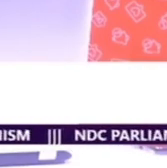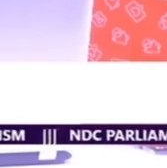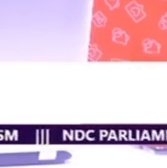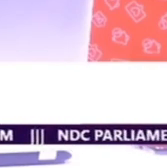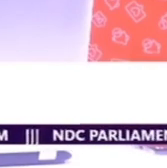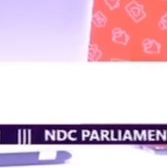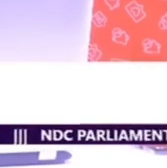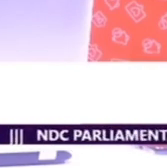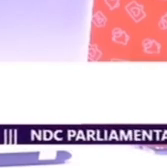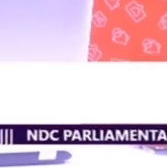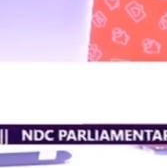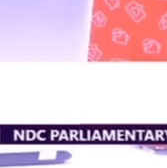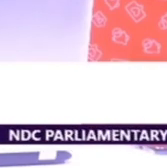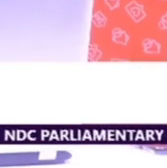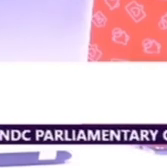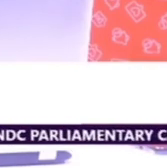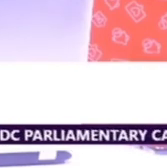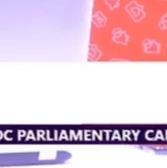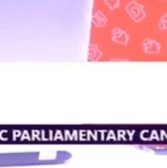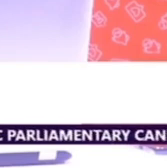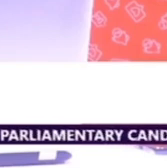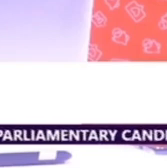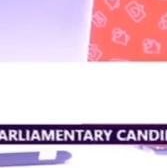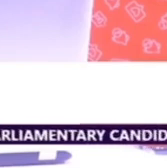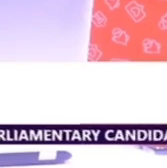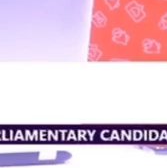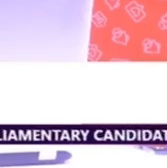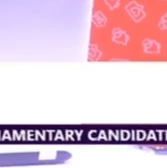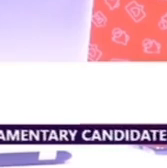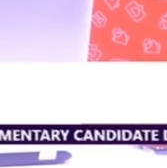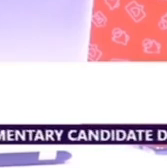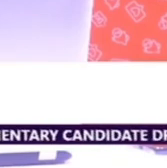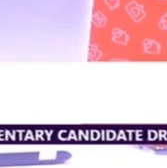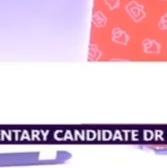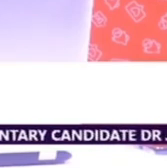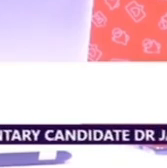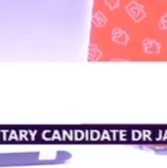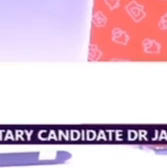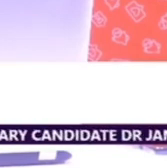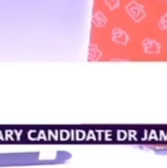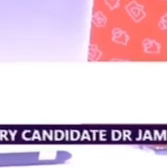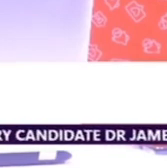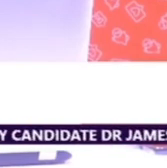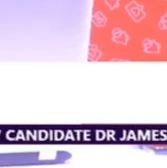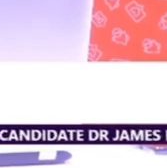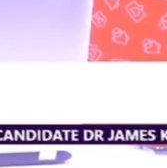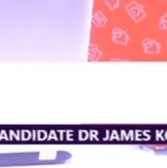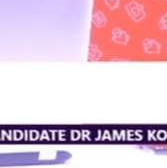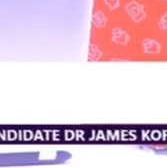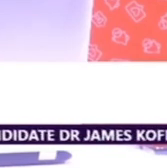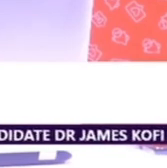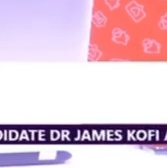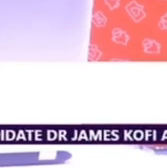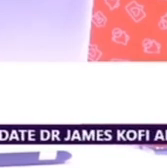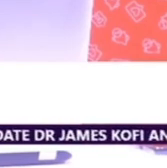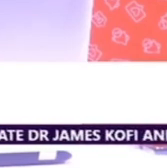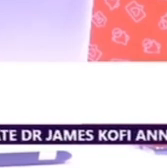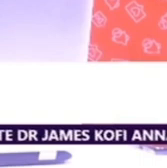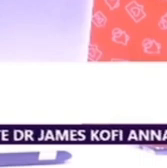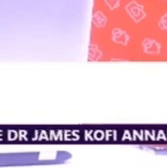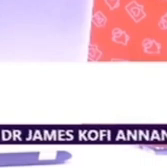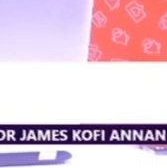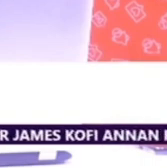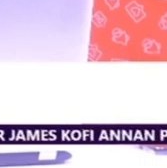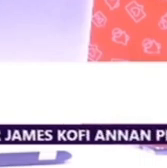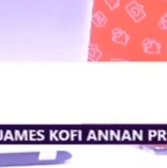has thrown it out there. So it means there's a display of power. Alban Kingsford Bagbin, and so they are better with us here.